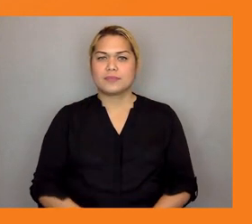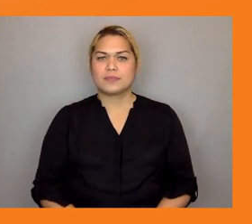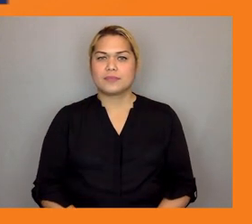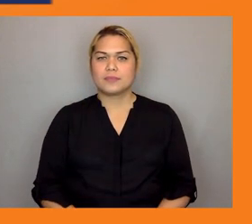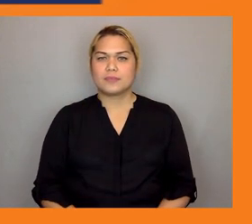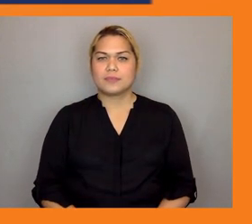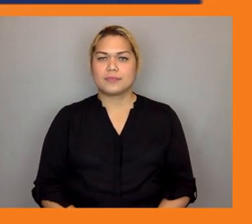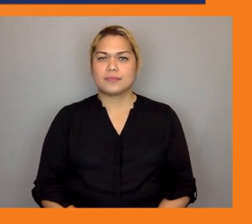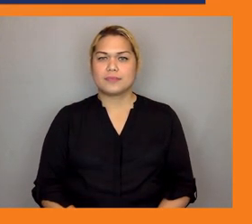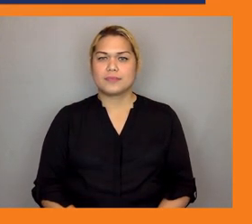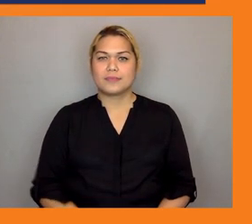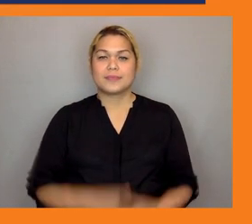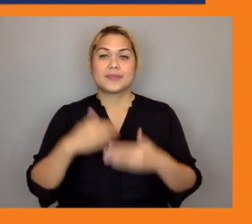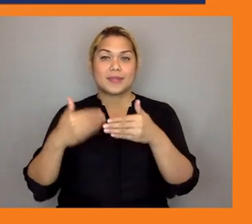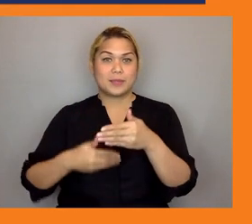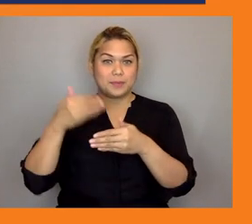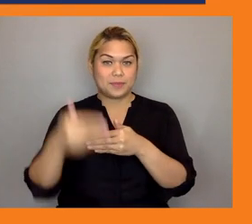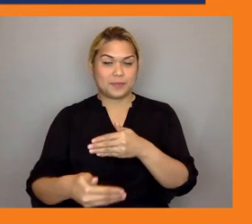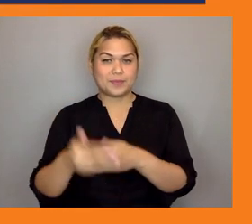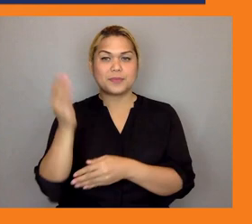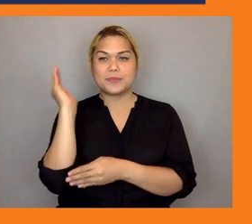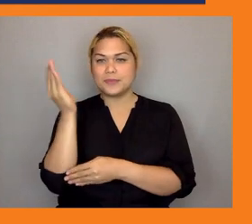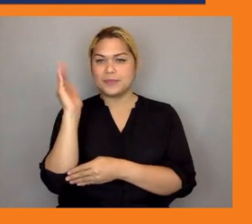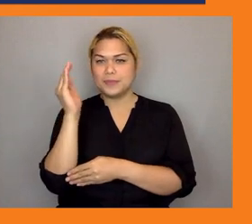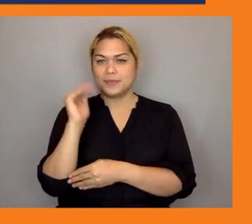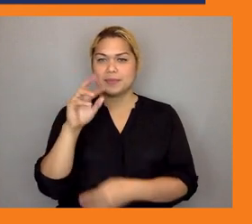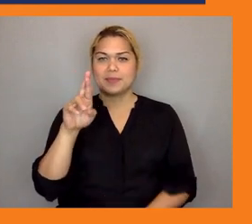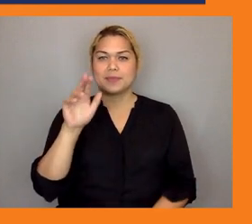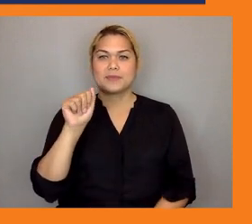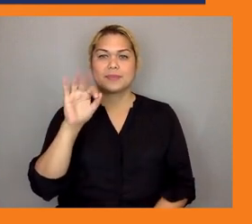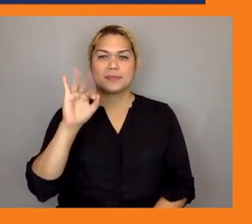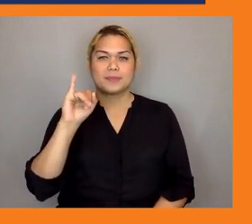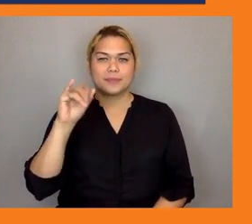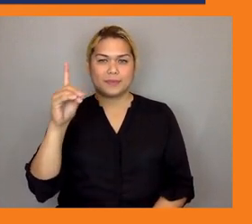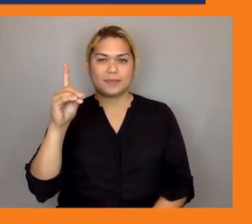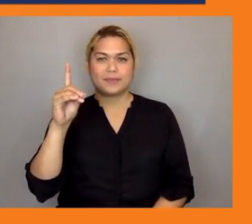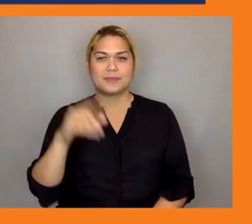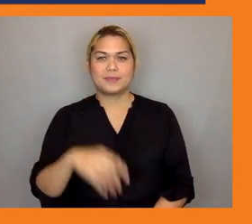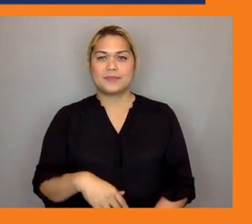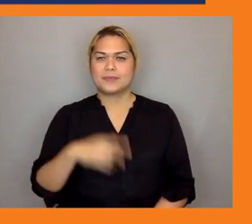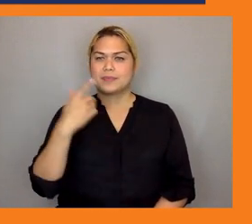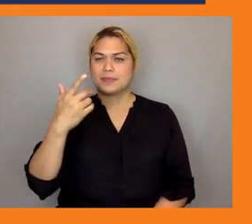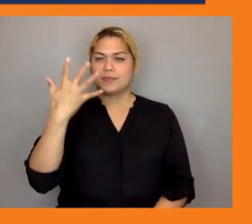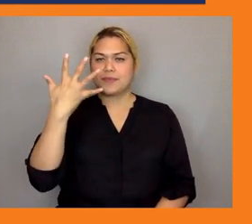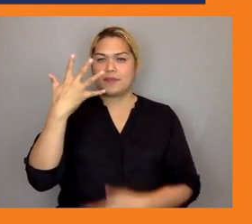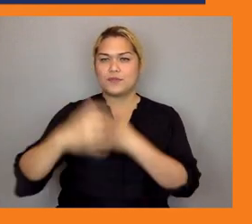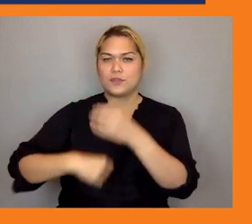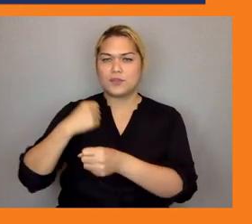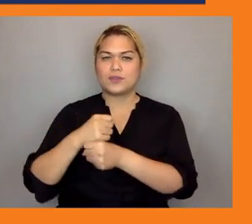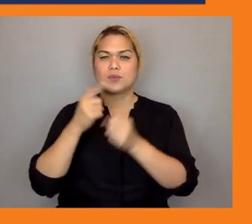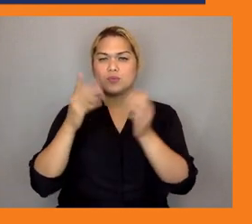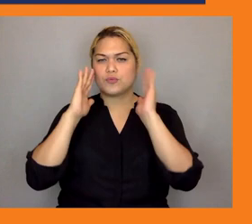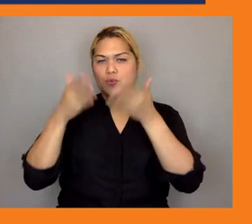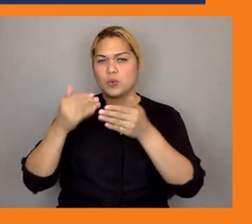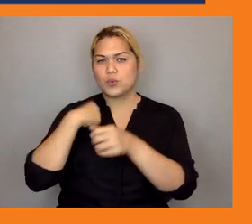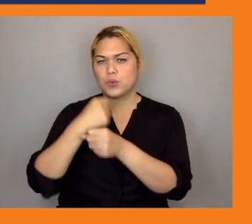over the past five years Rafid's career has revolved on developing community-based solutions to conserve endangered